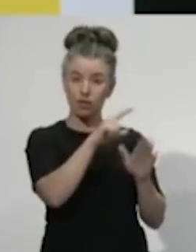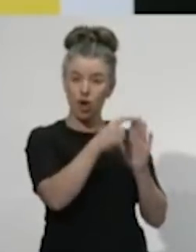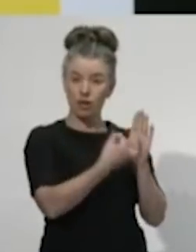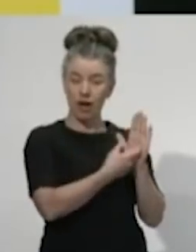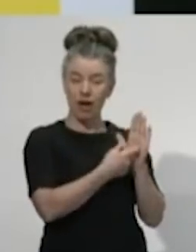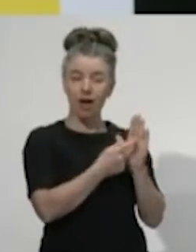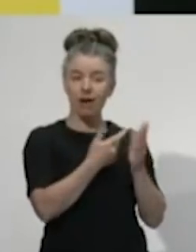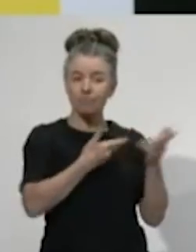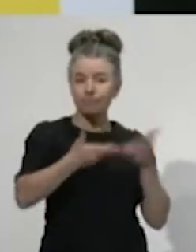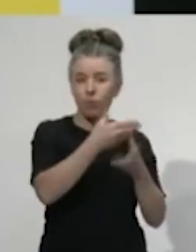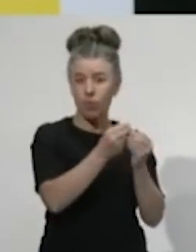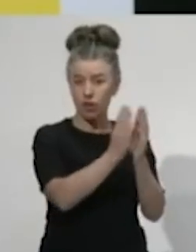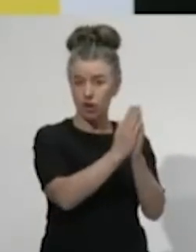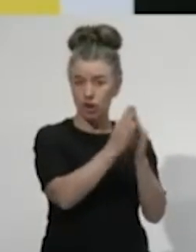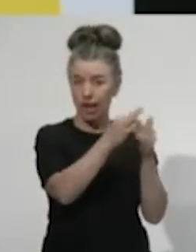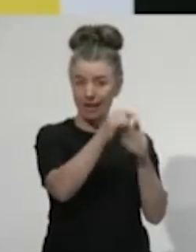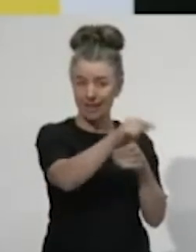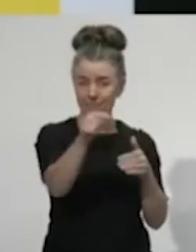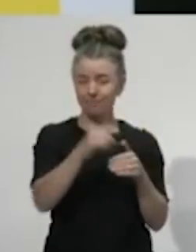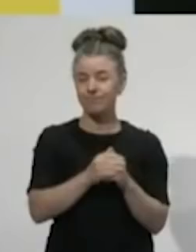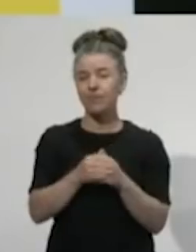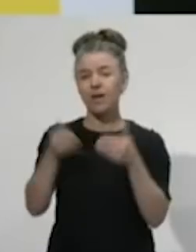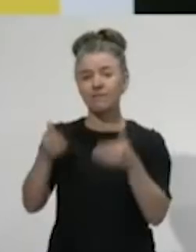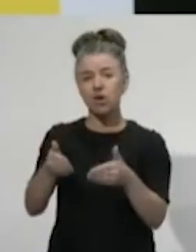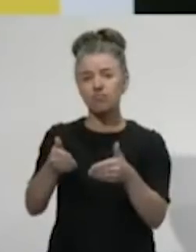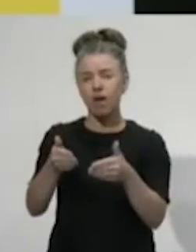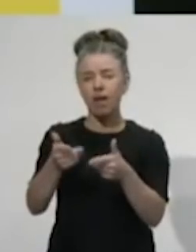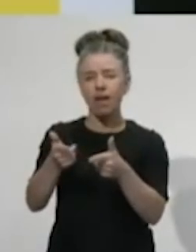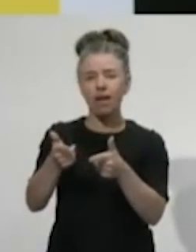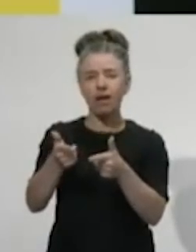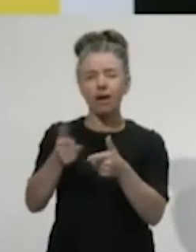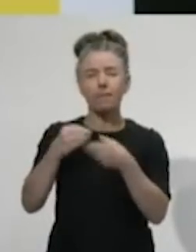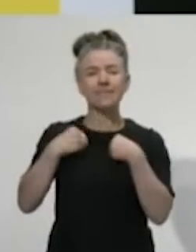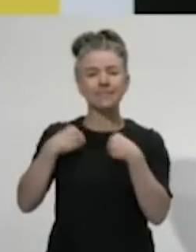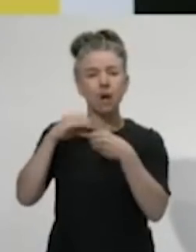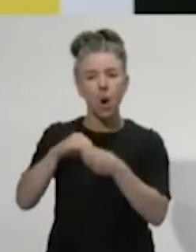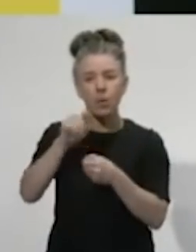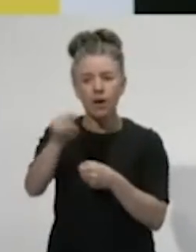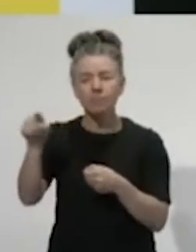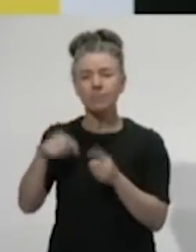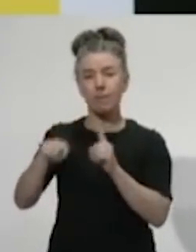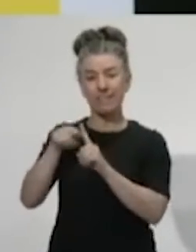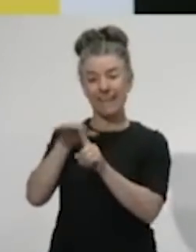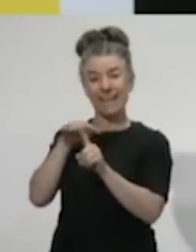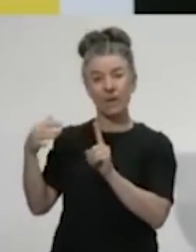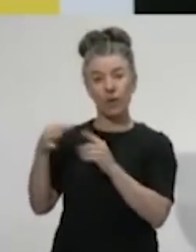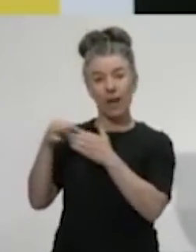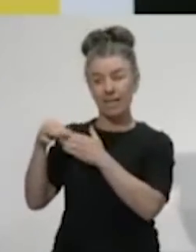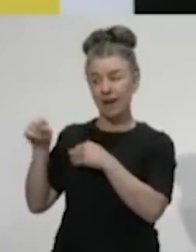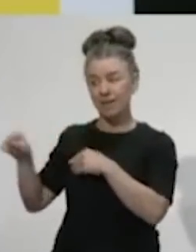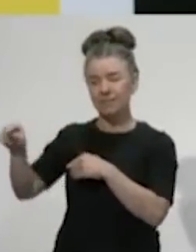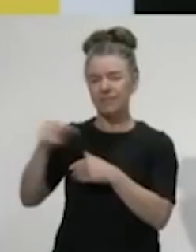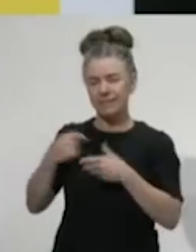directors and iwi leaders, to see if we can find a way to further satisfy